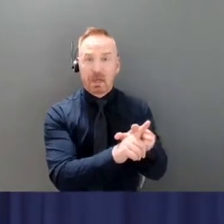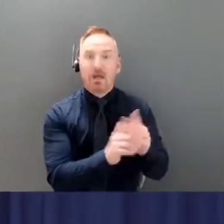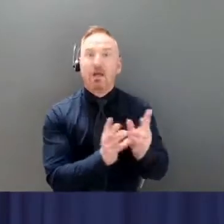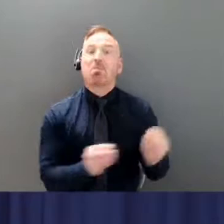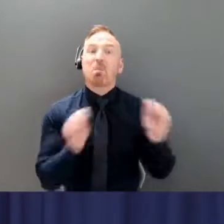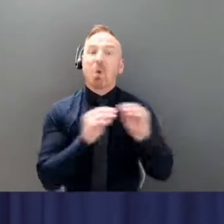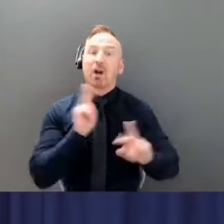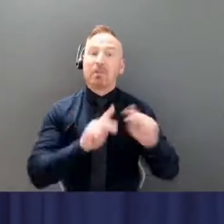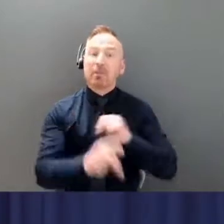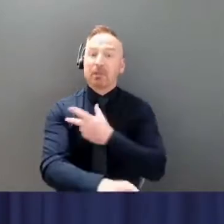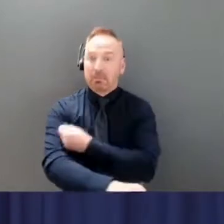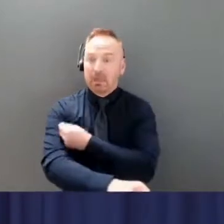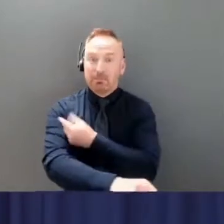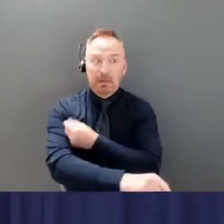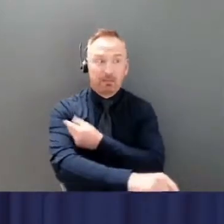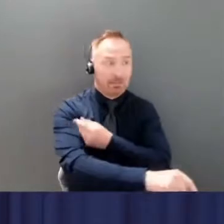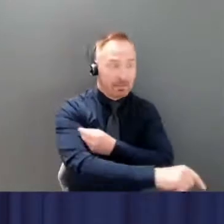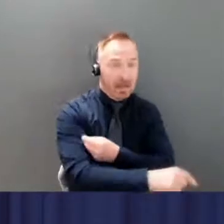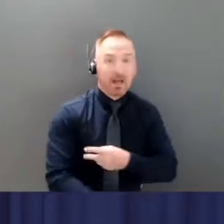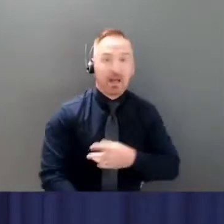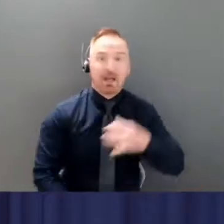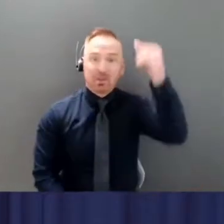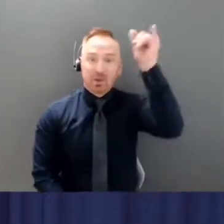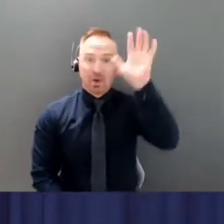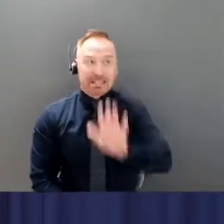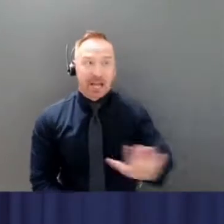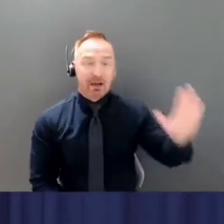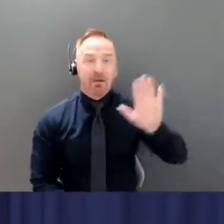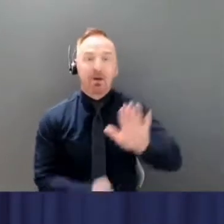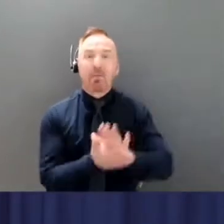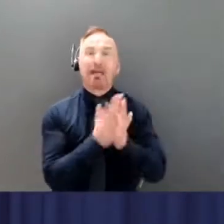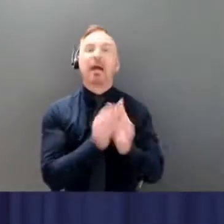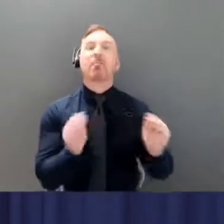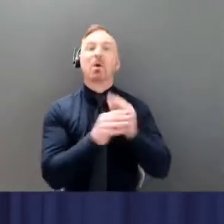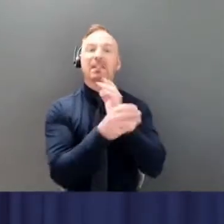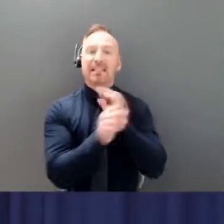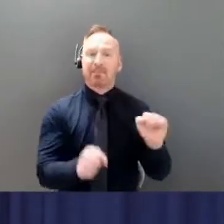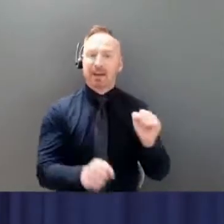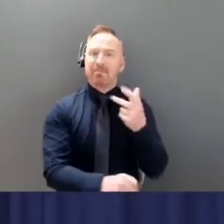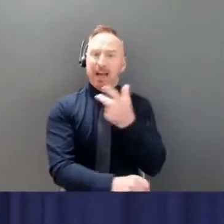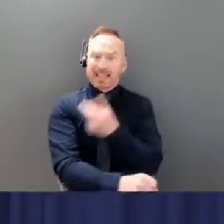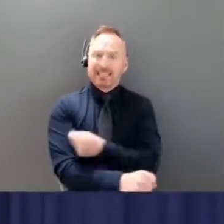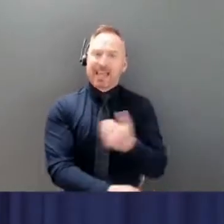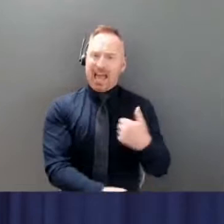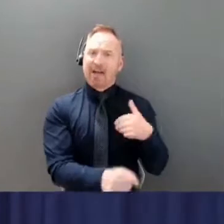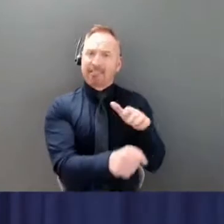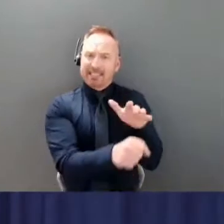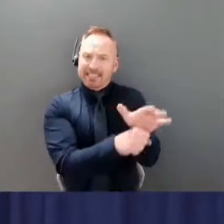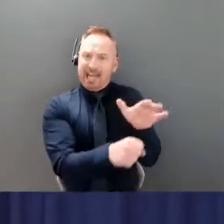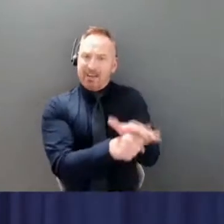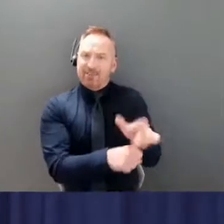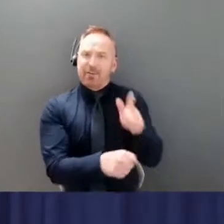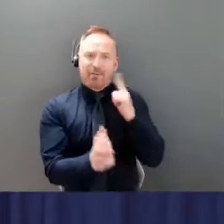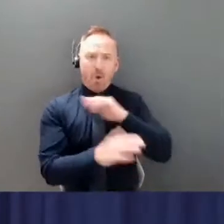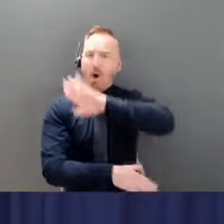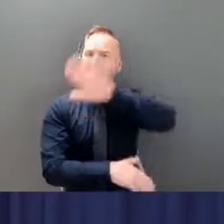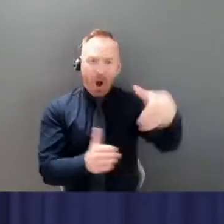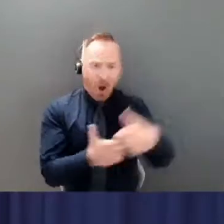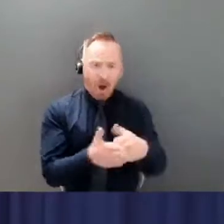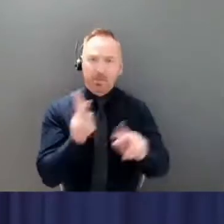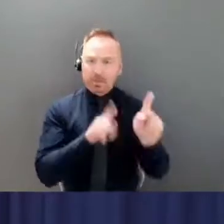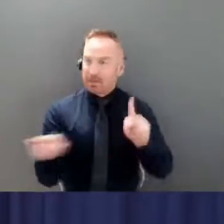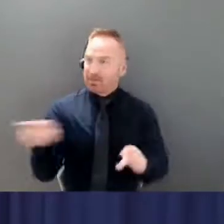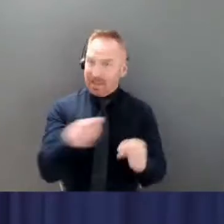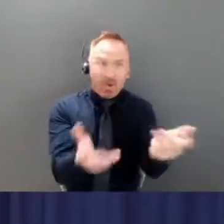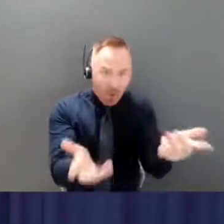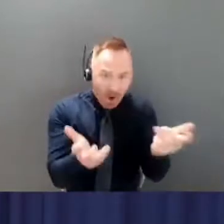our territory will be. We have enough vaccines for everyone that wants one. I think